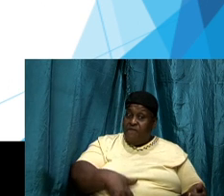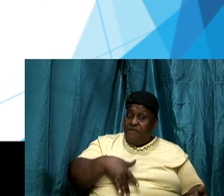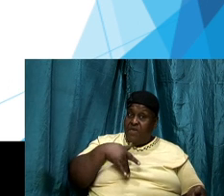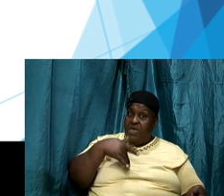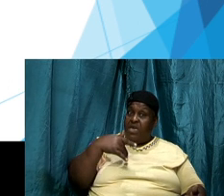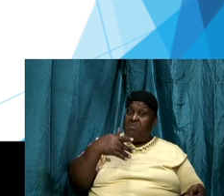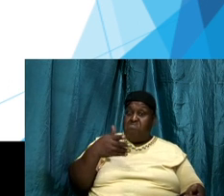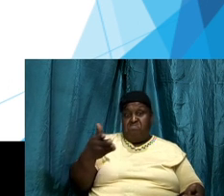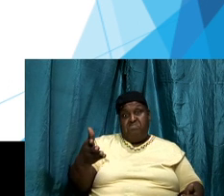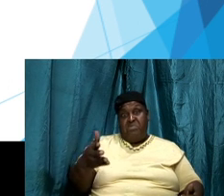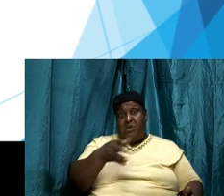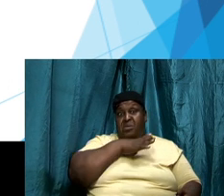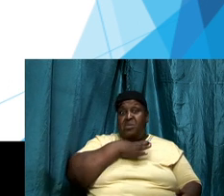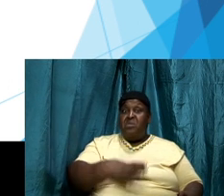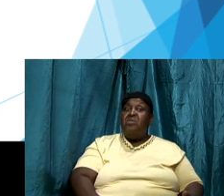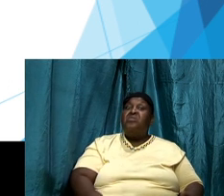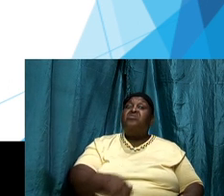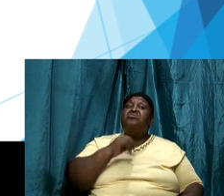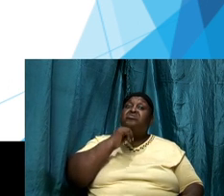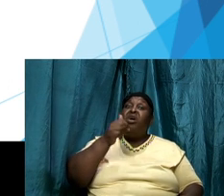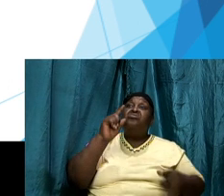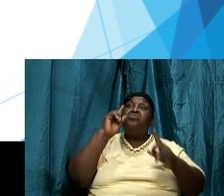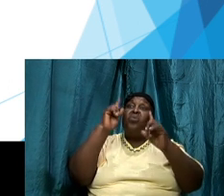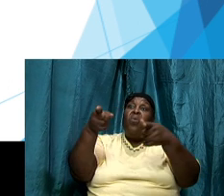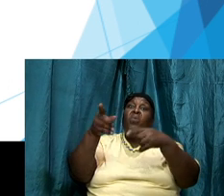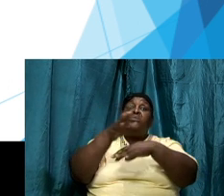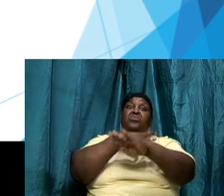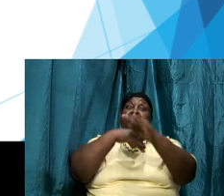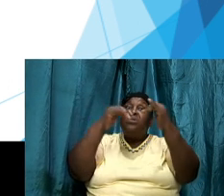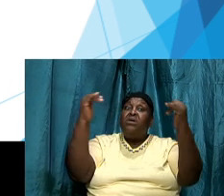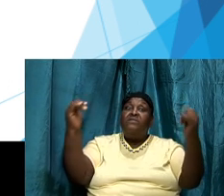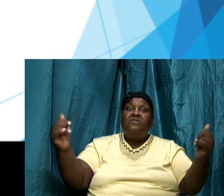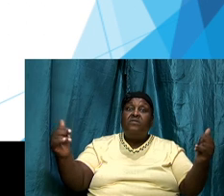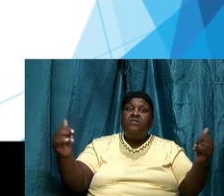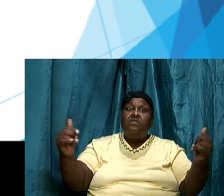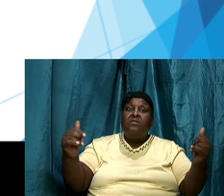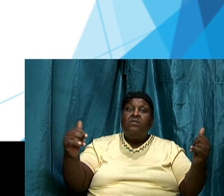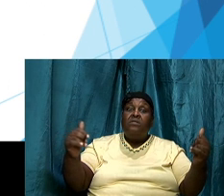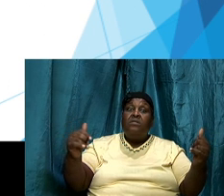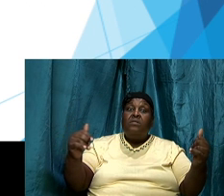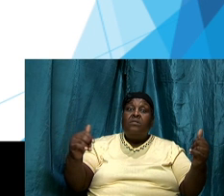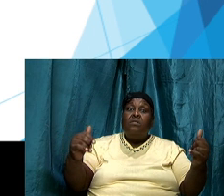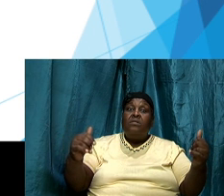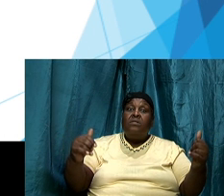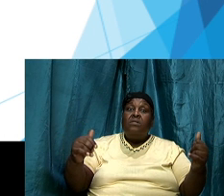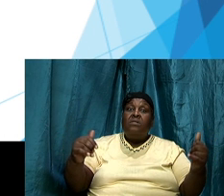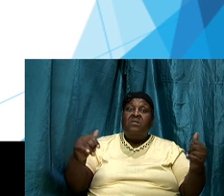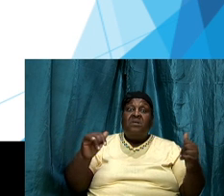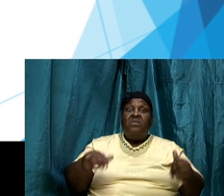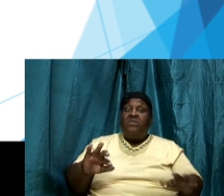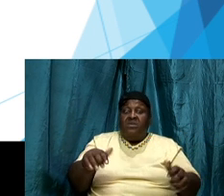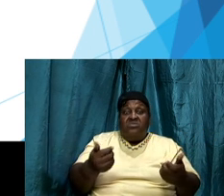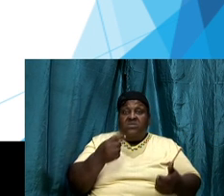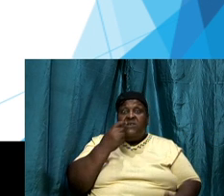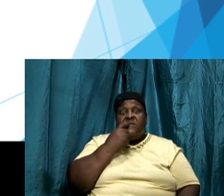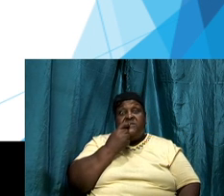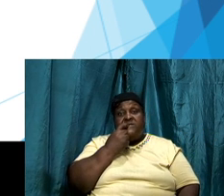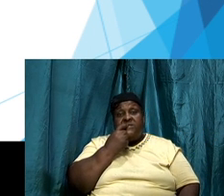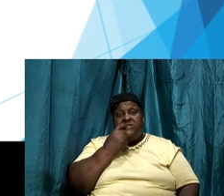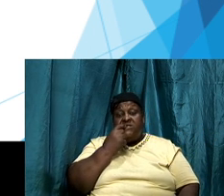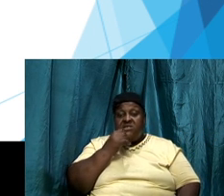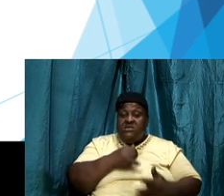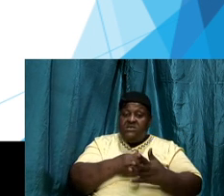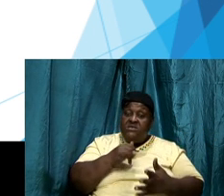that will not make it in the rapture when it comes that is how serious look this